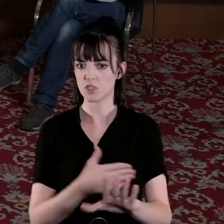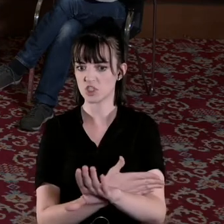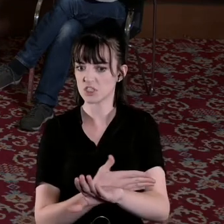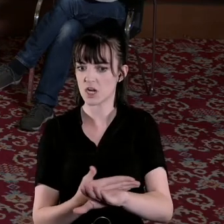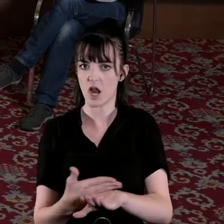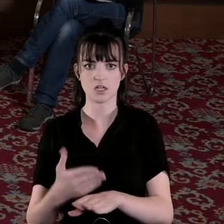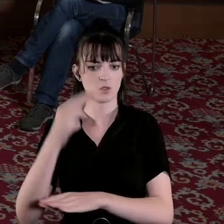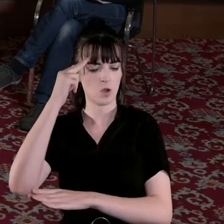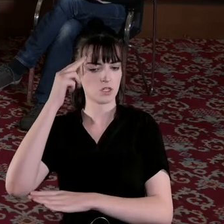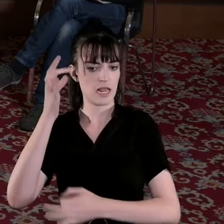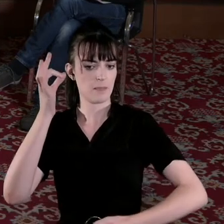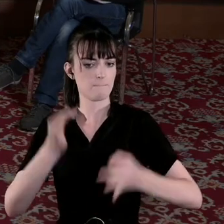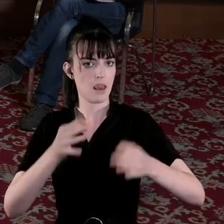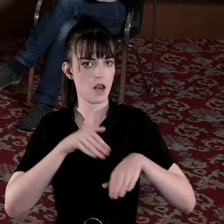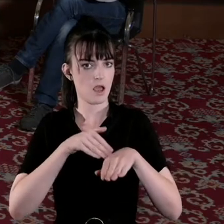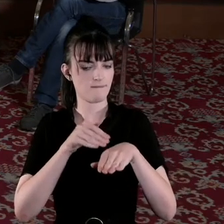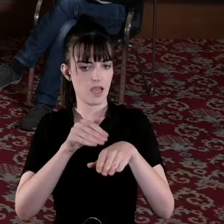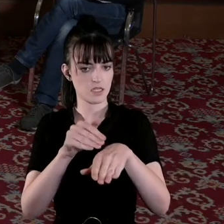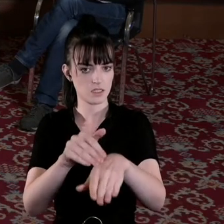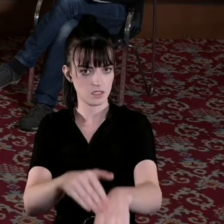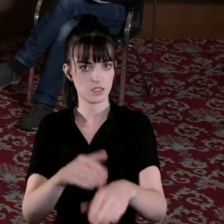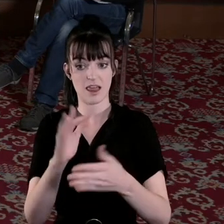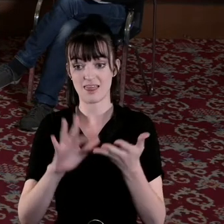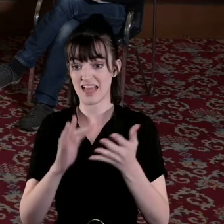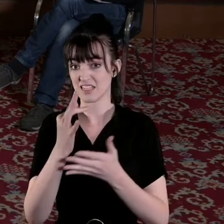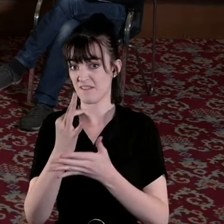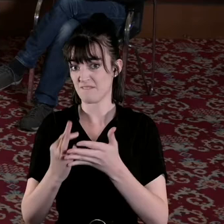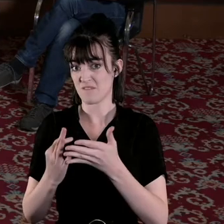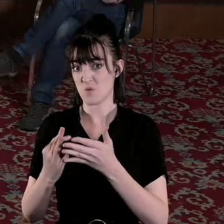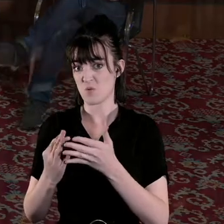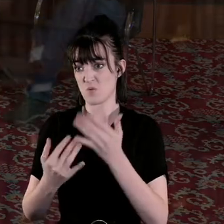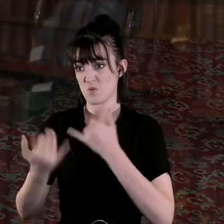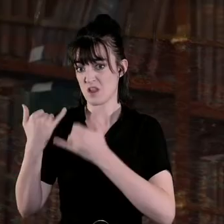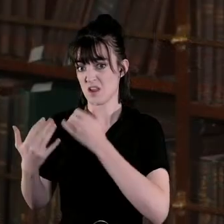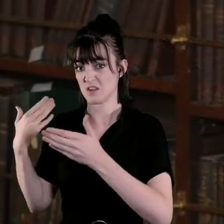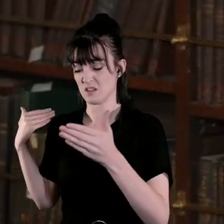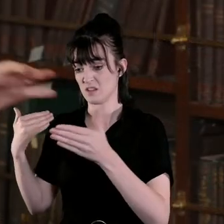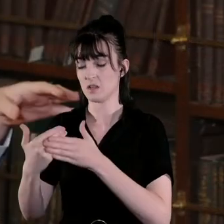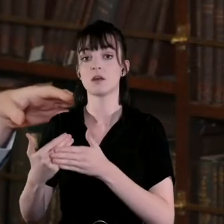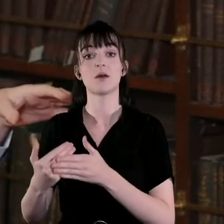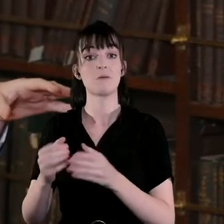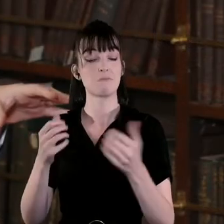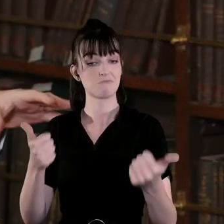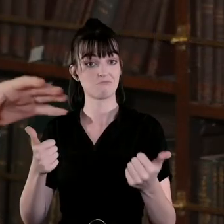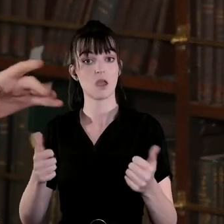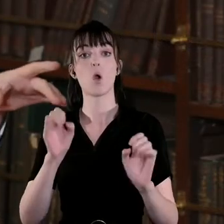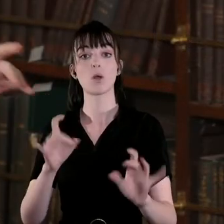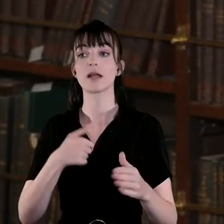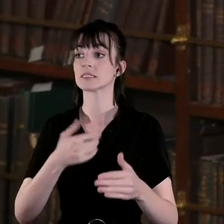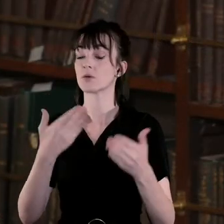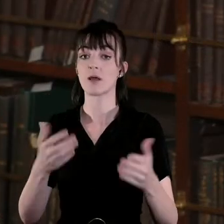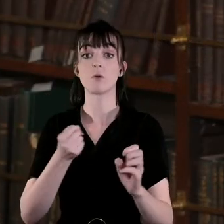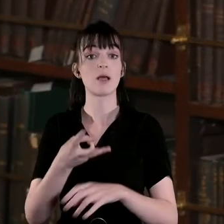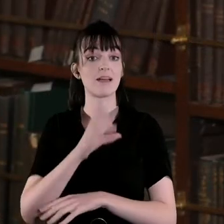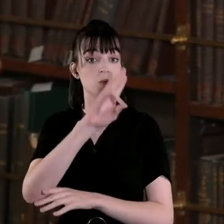the political and constitutional legacy of that in the last couple of decades very good we're going to open it up now to questions but before that Linda just